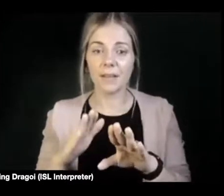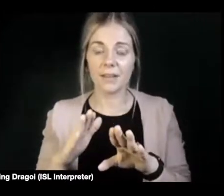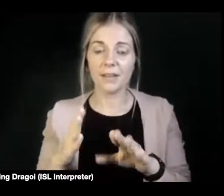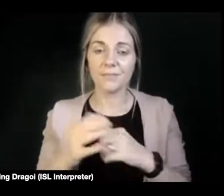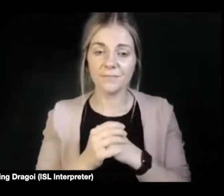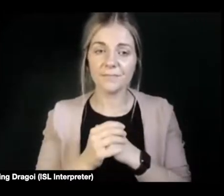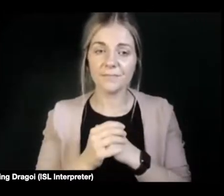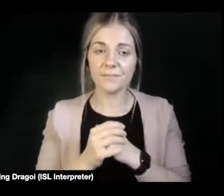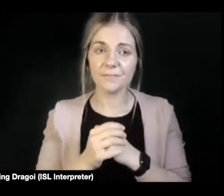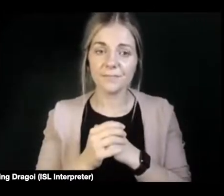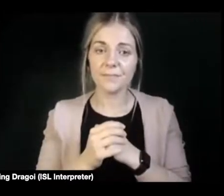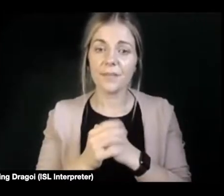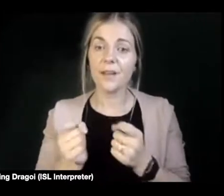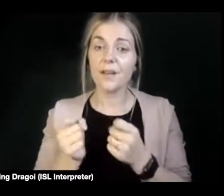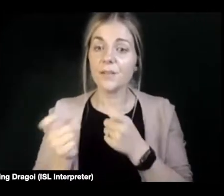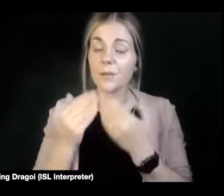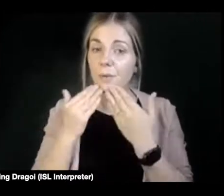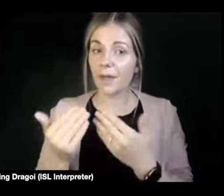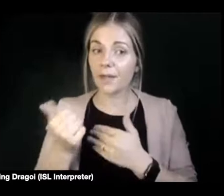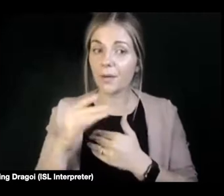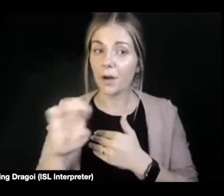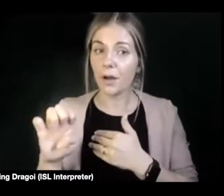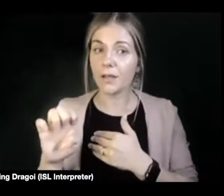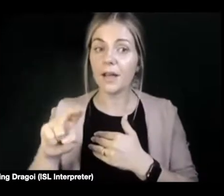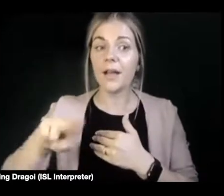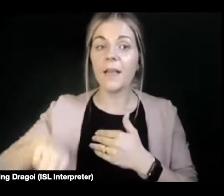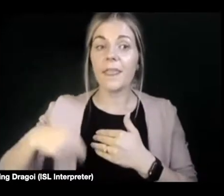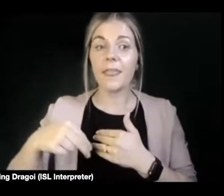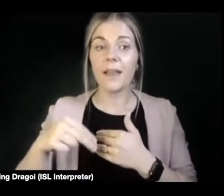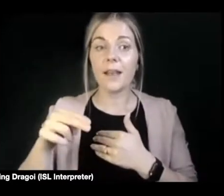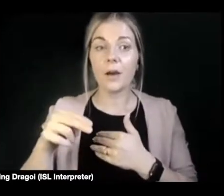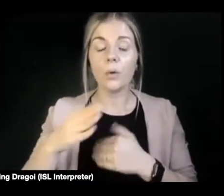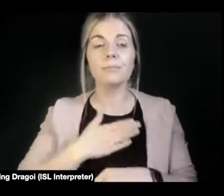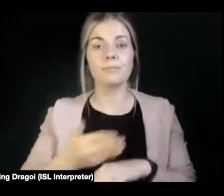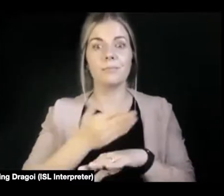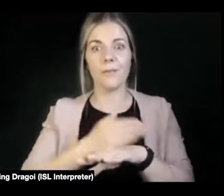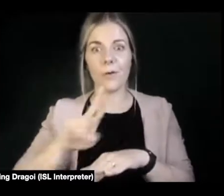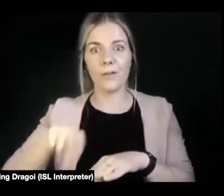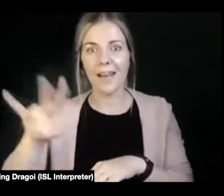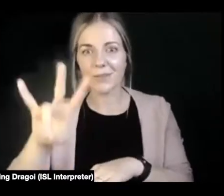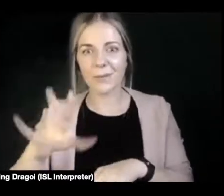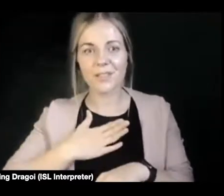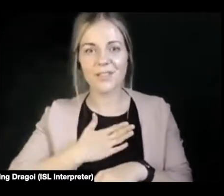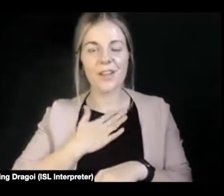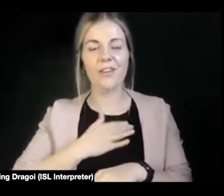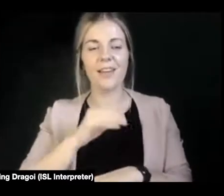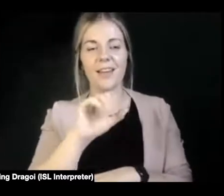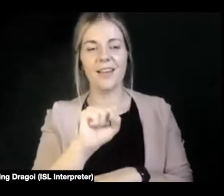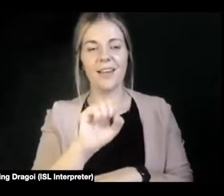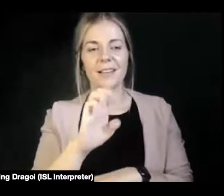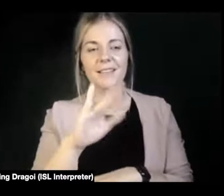move that in mind to the third question. Well actually, Serena, before I jump to the third question. So what do you think of your response to